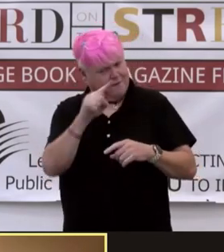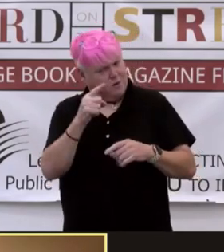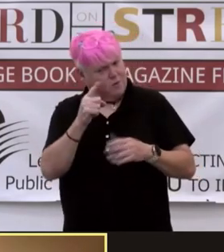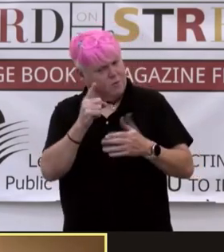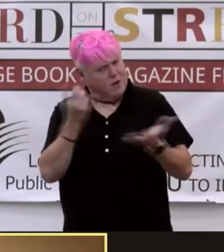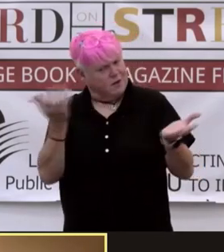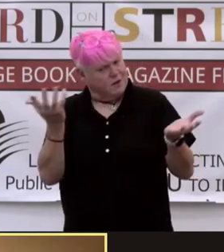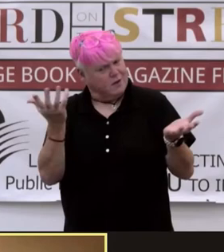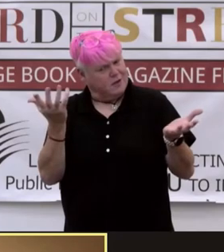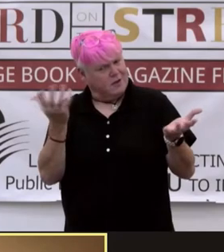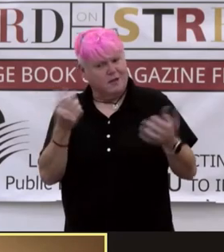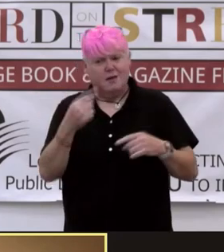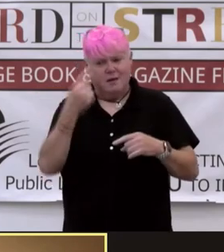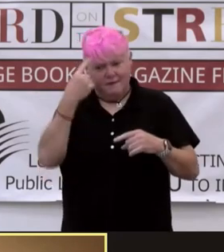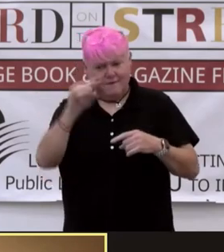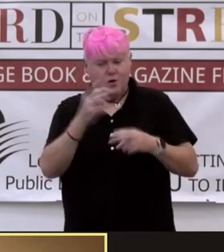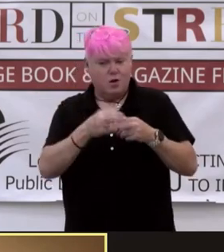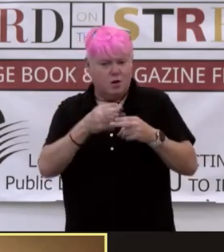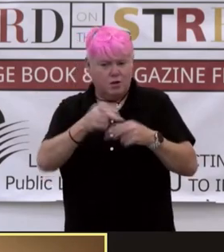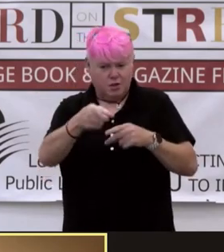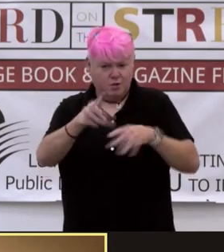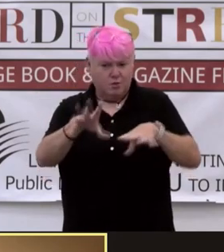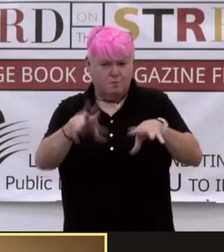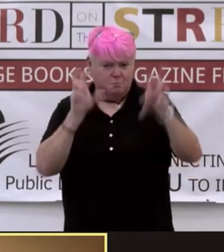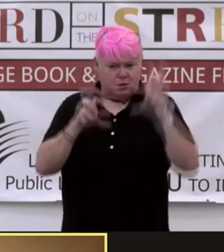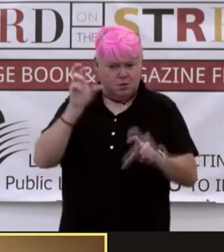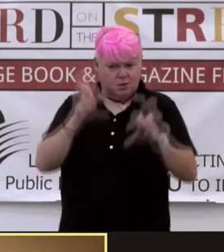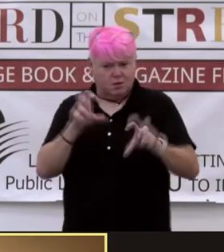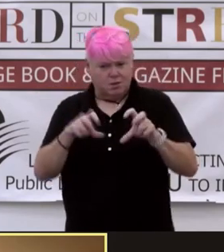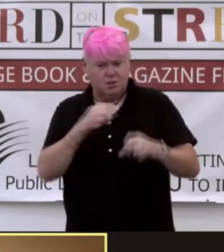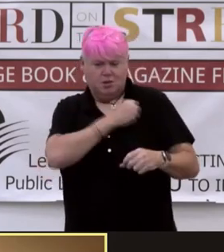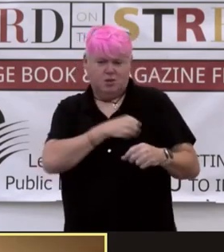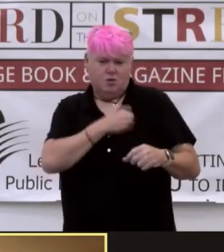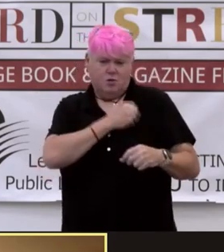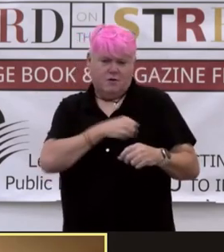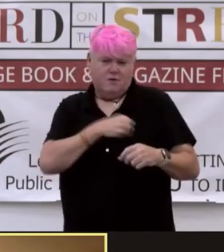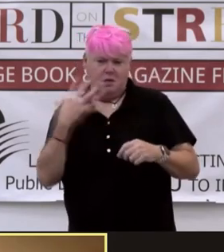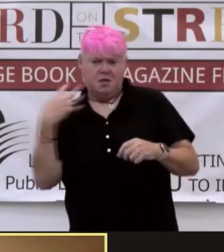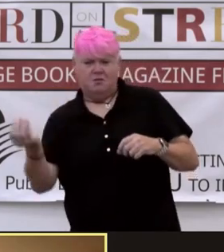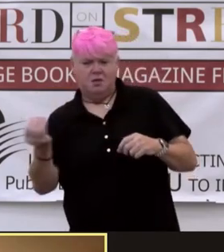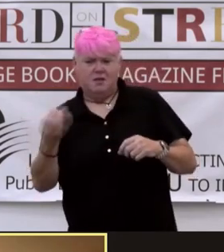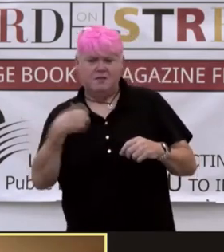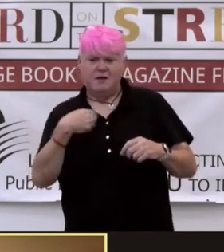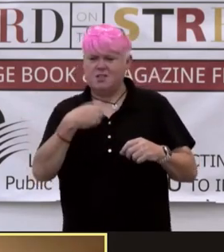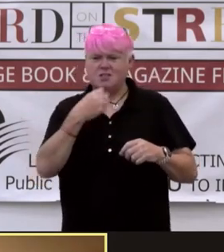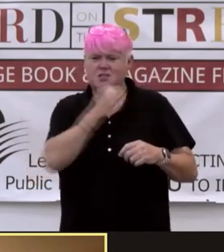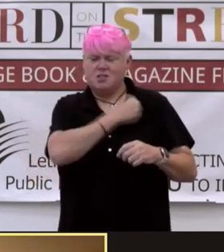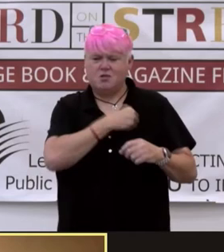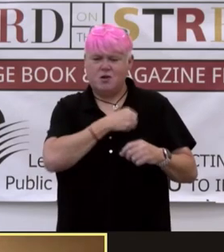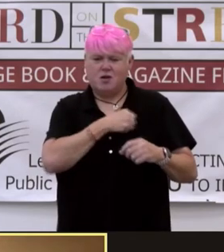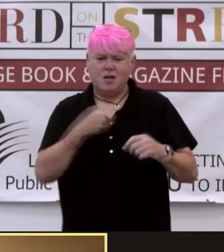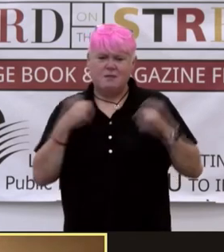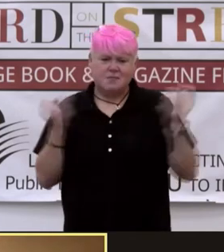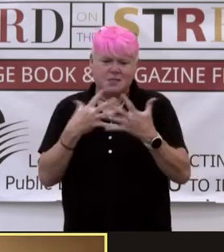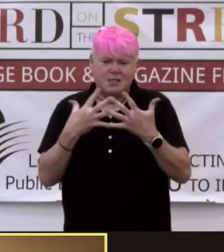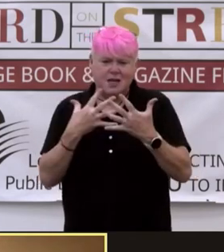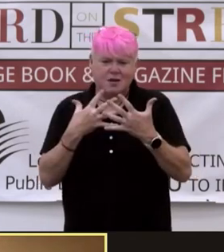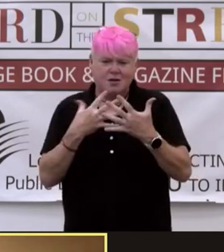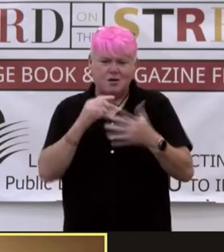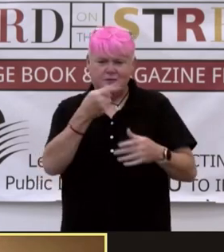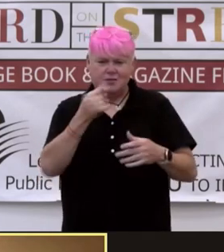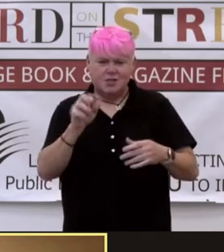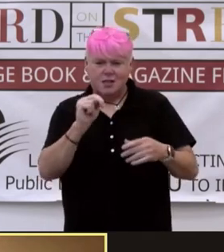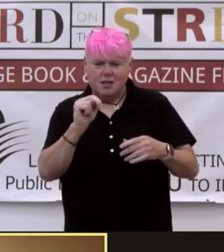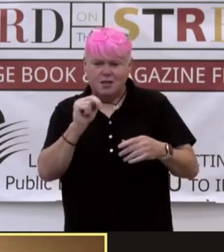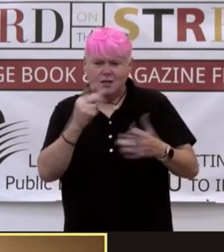for calling you a monster. Sorry for making you leave. I'm just sorry. I was, I'm scared of the jinn. And the idea that you are one